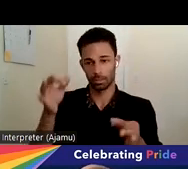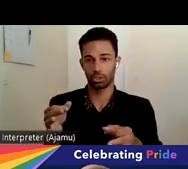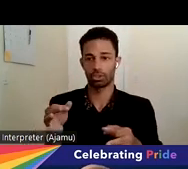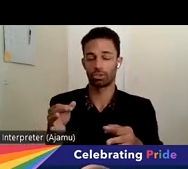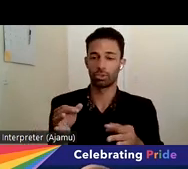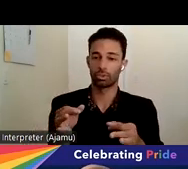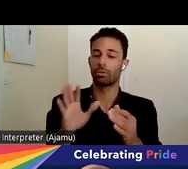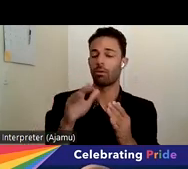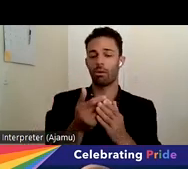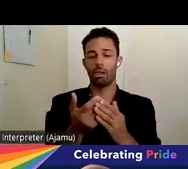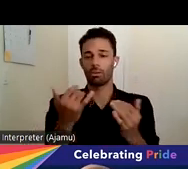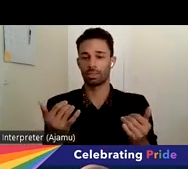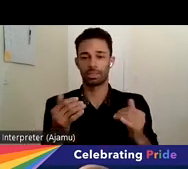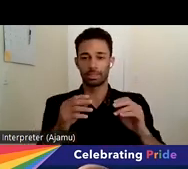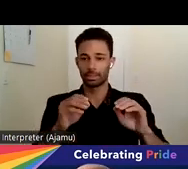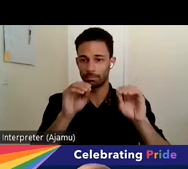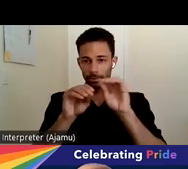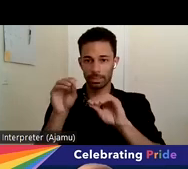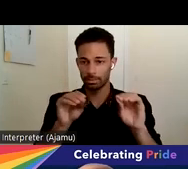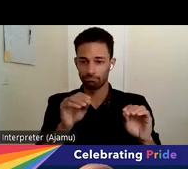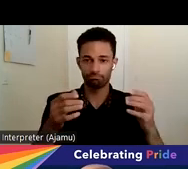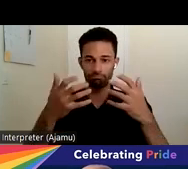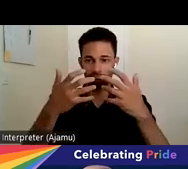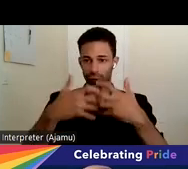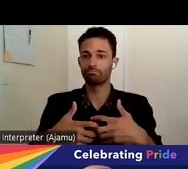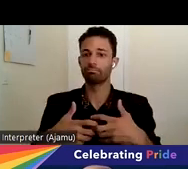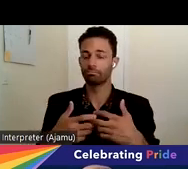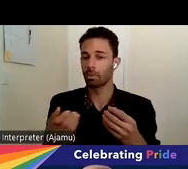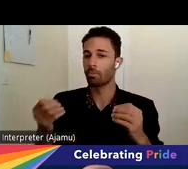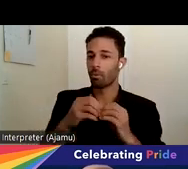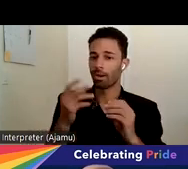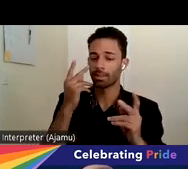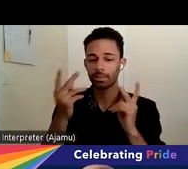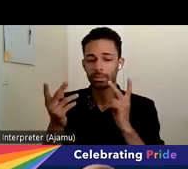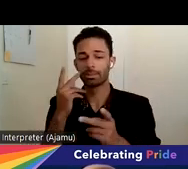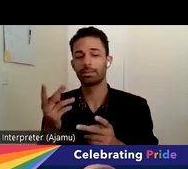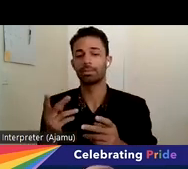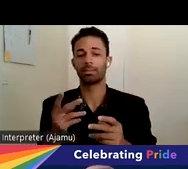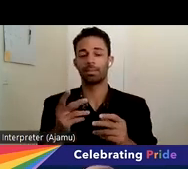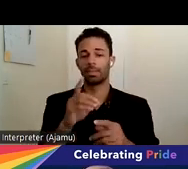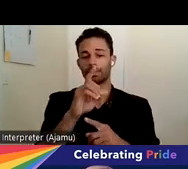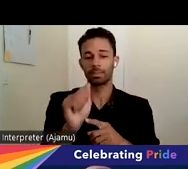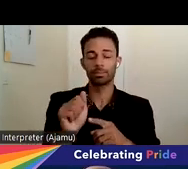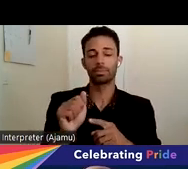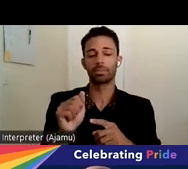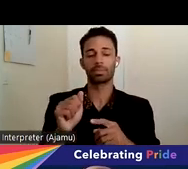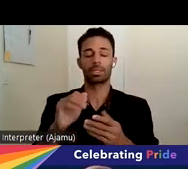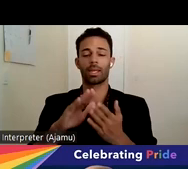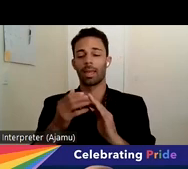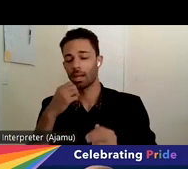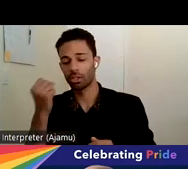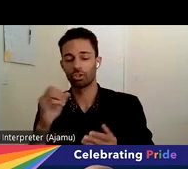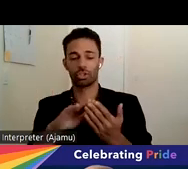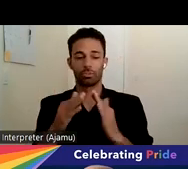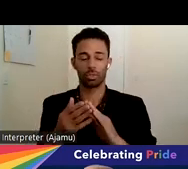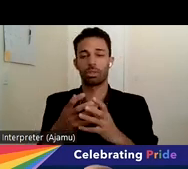you know, the more I see many faces from the Disability and Aging Community Living Advisory Committee, there's so much